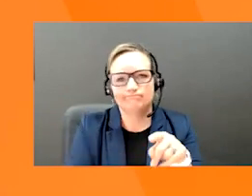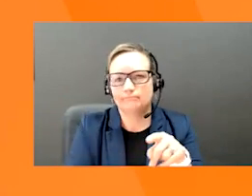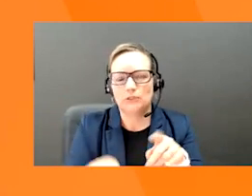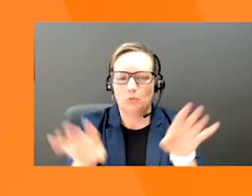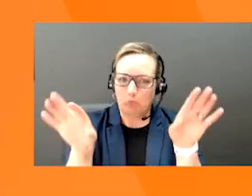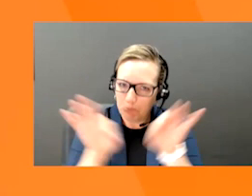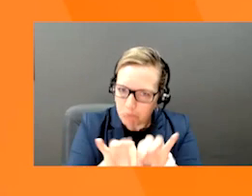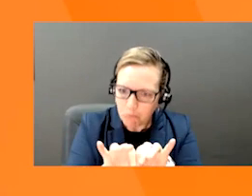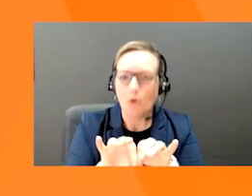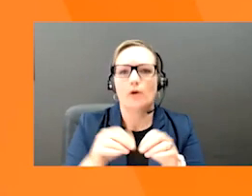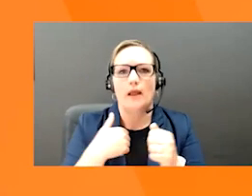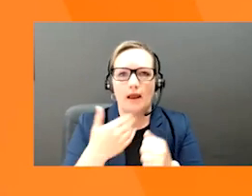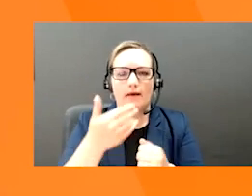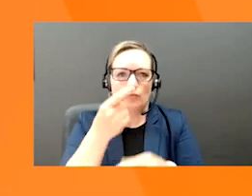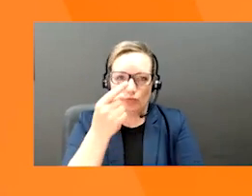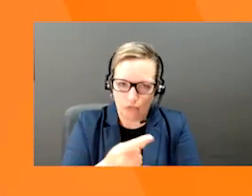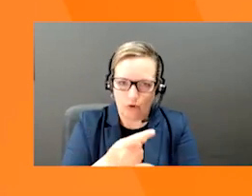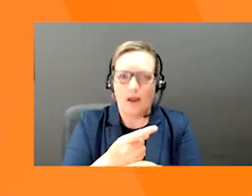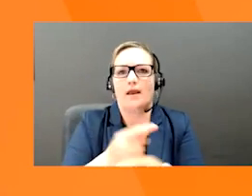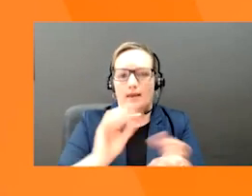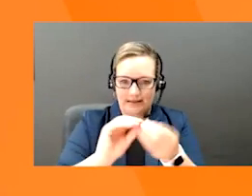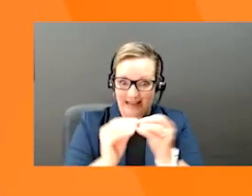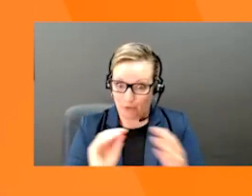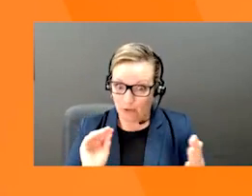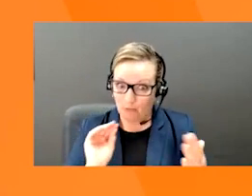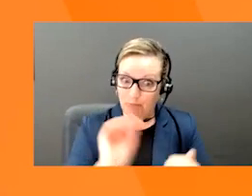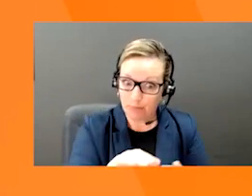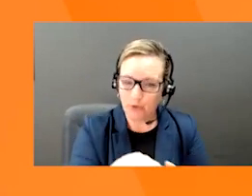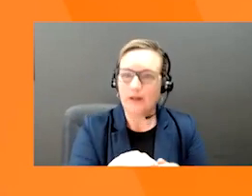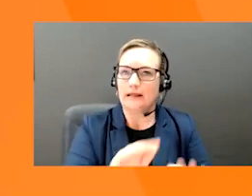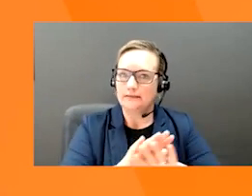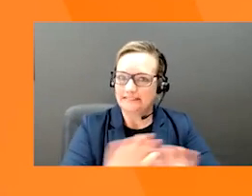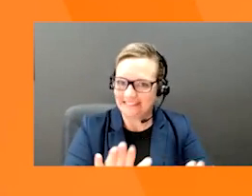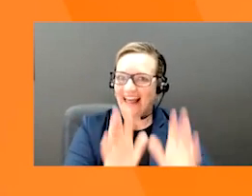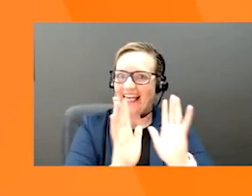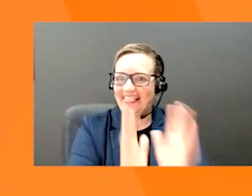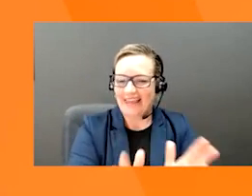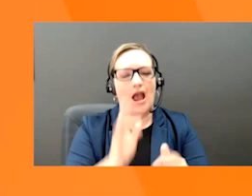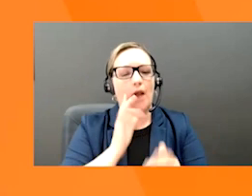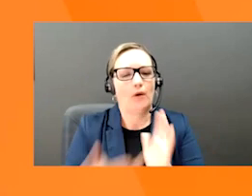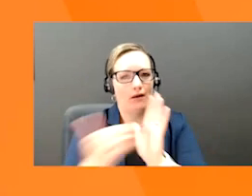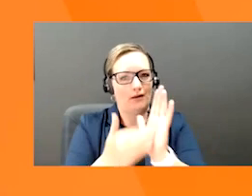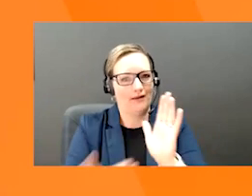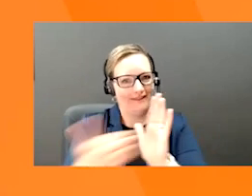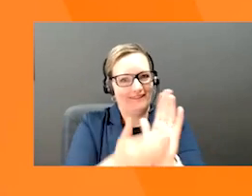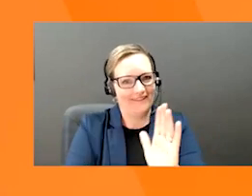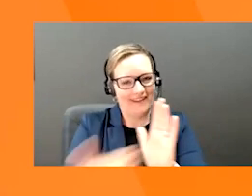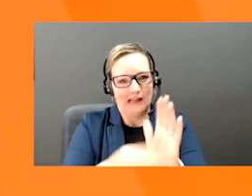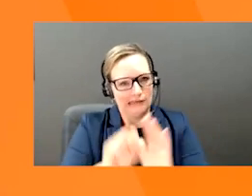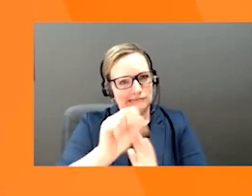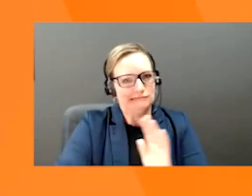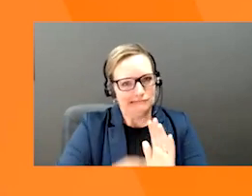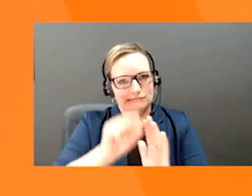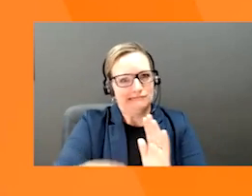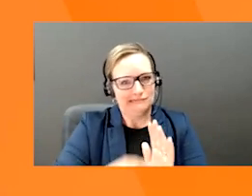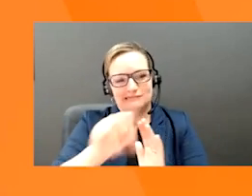important to get it right from the start. You're going to hear me say this several times throughout this presentation. We will get in a little deeper into some